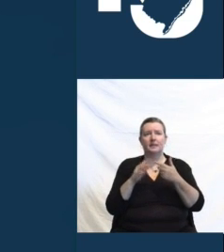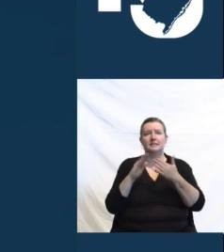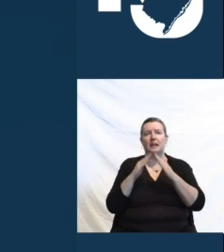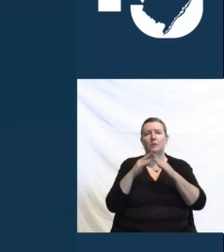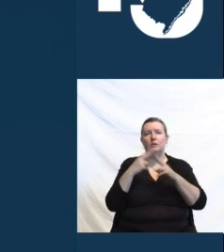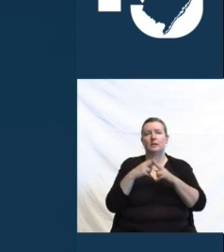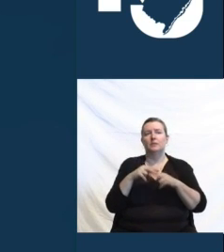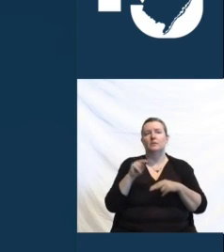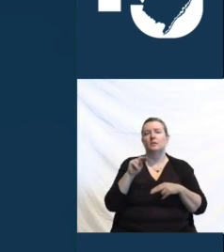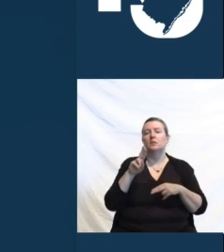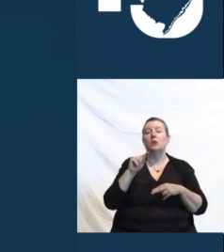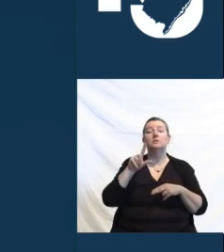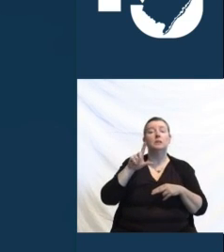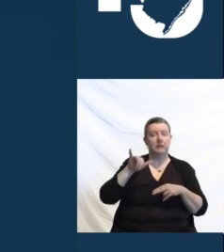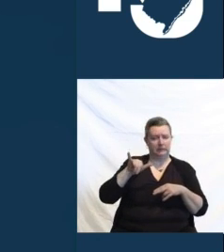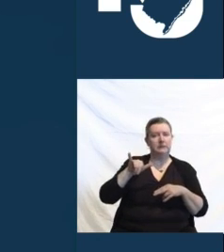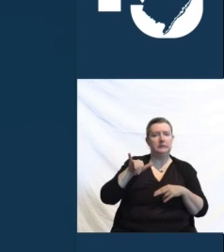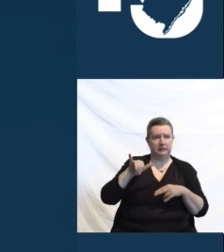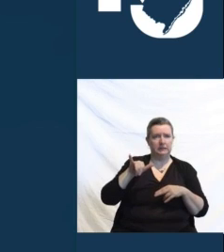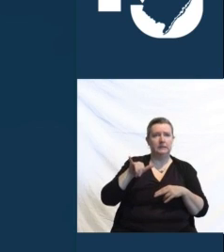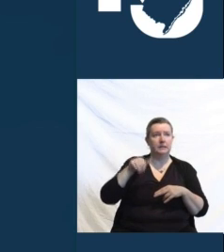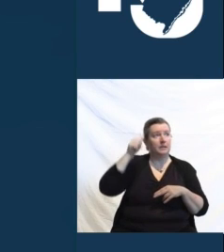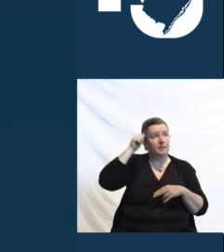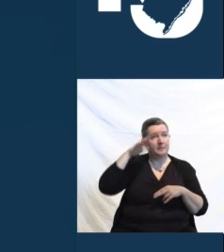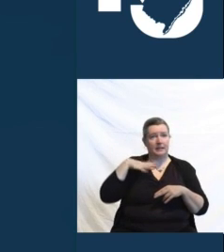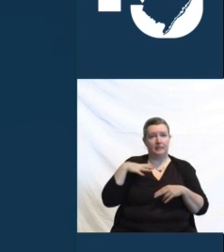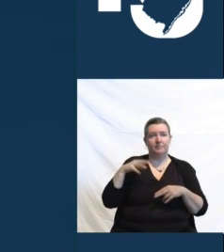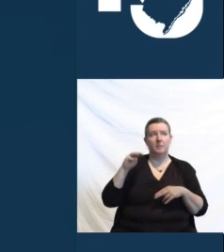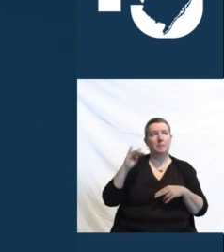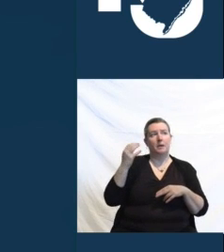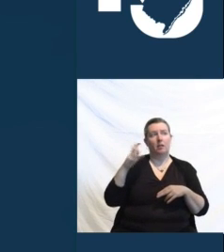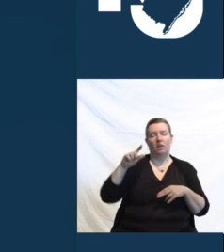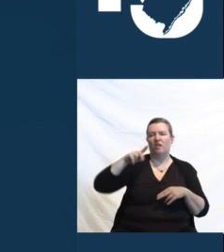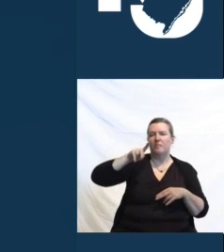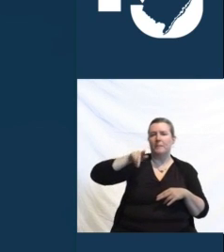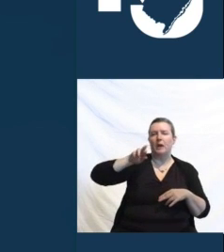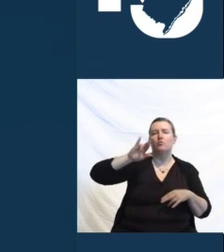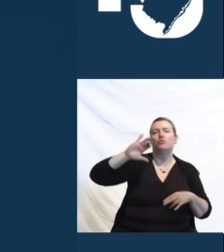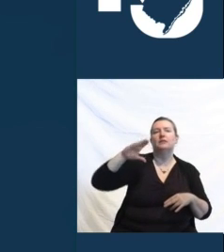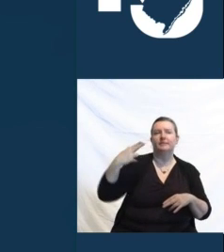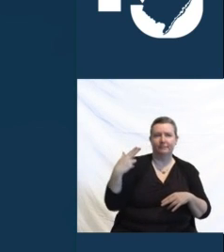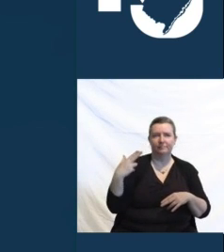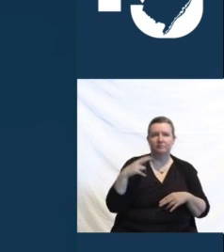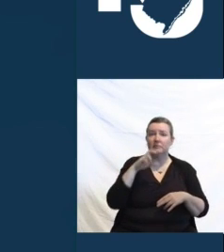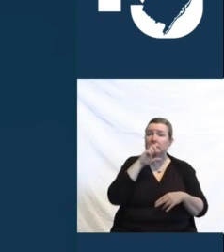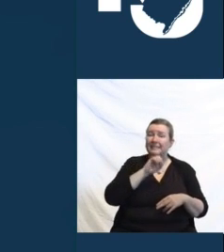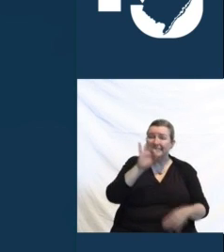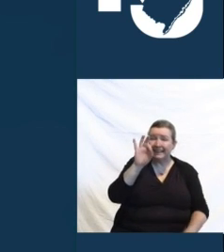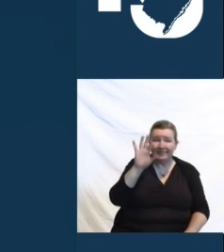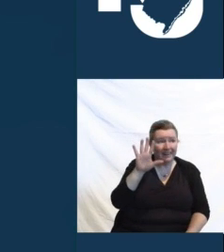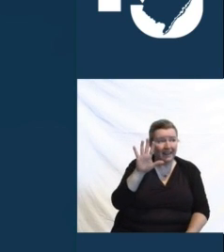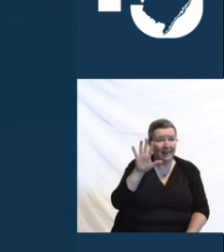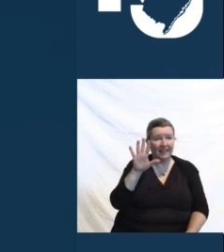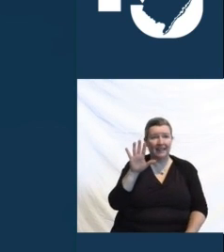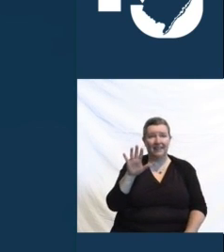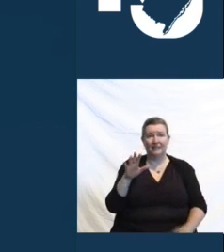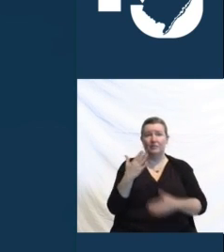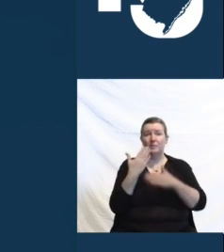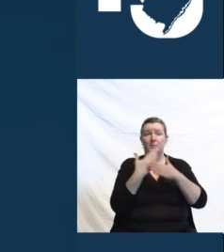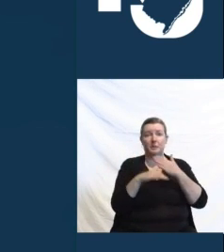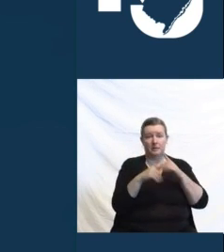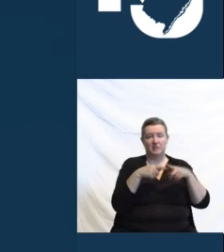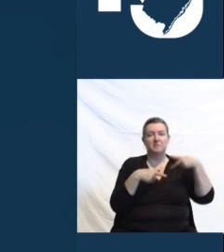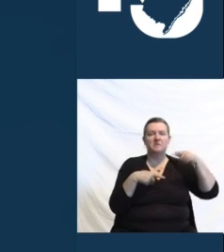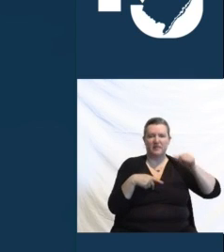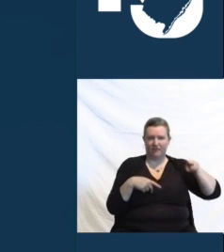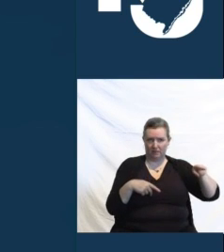gentleman, Michael Peirich. And Michael is 95 years old, born in Johnstown, Pennsylvania, and a proud U.S. Army